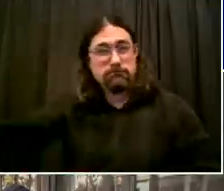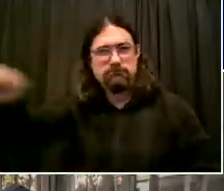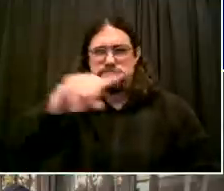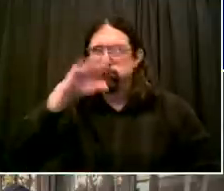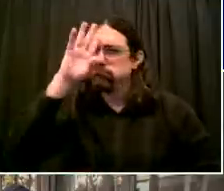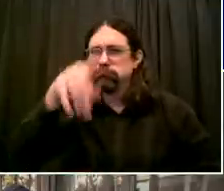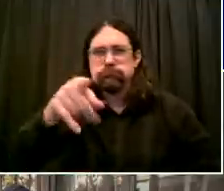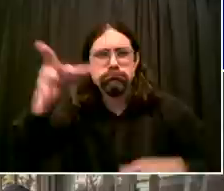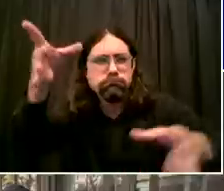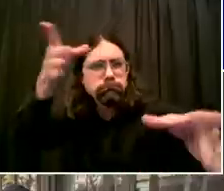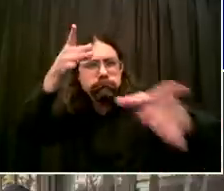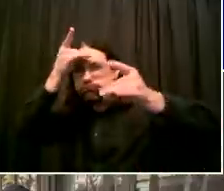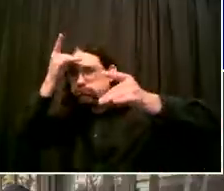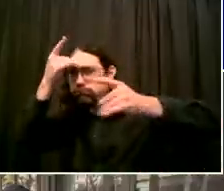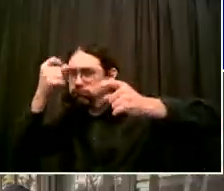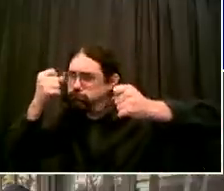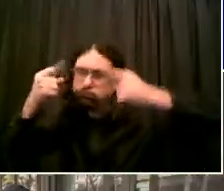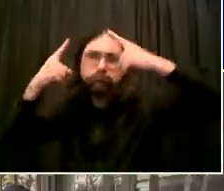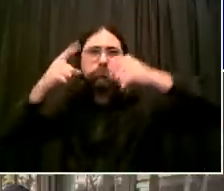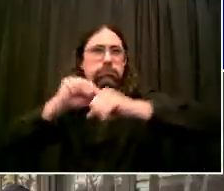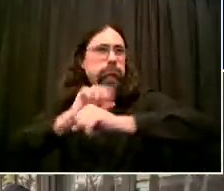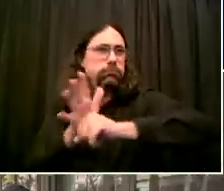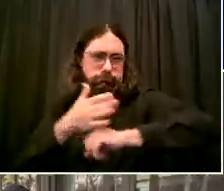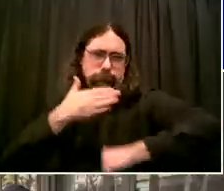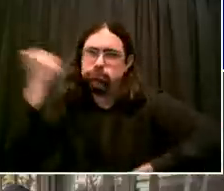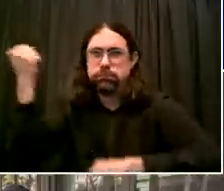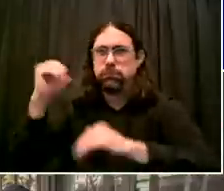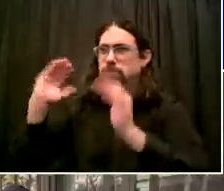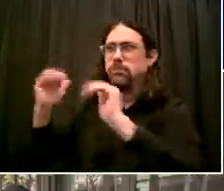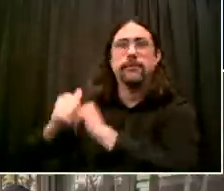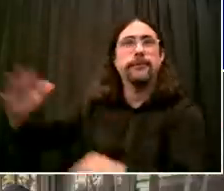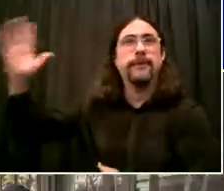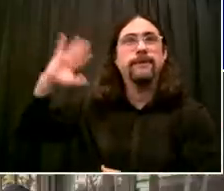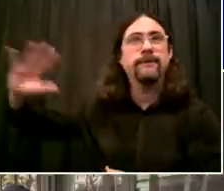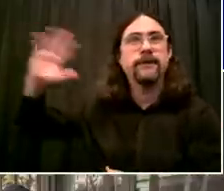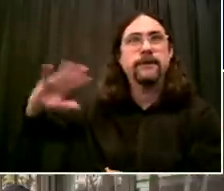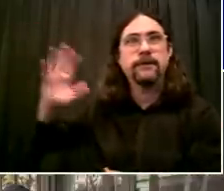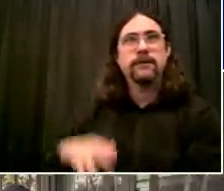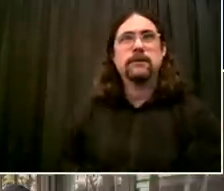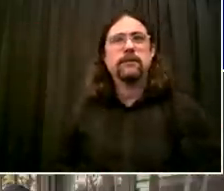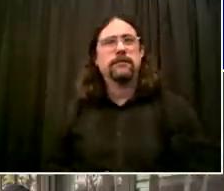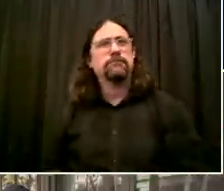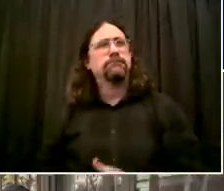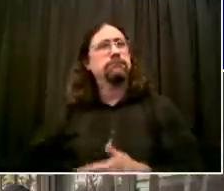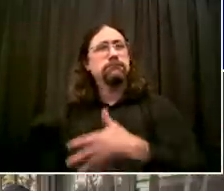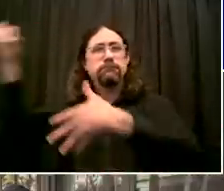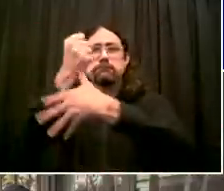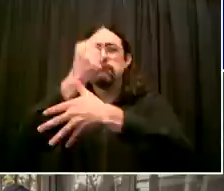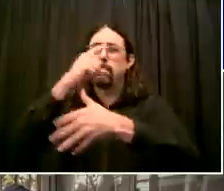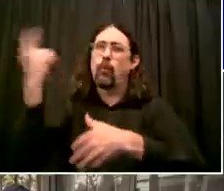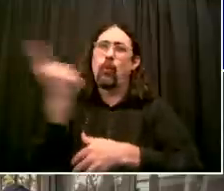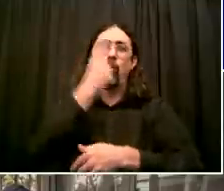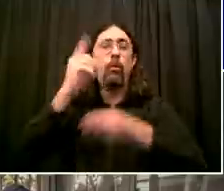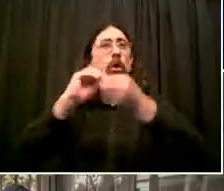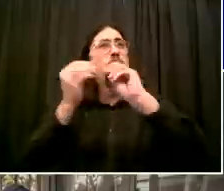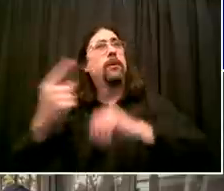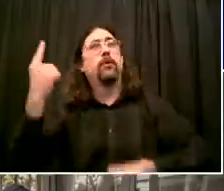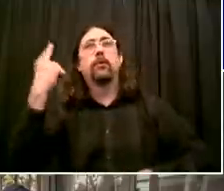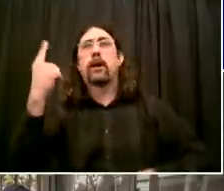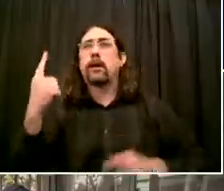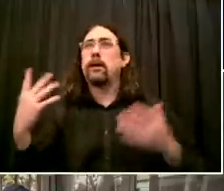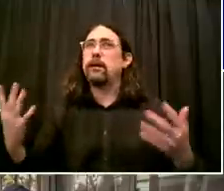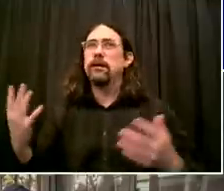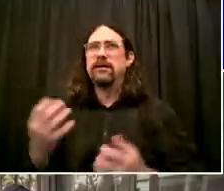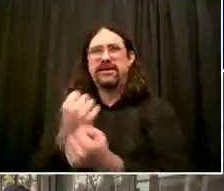that their patrons are safe. Their workers are safe. We're going to make it work. And outdoor dining is the way forward.